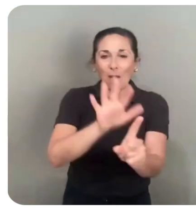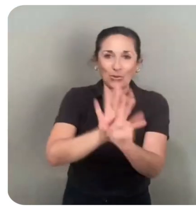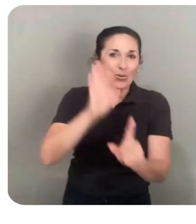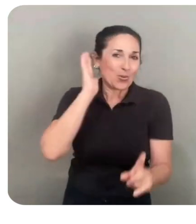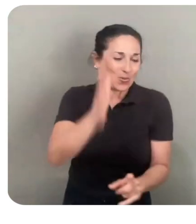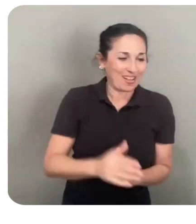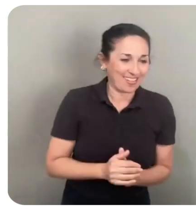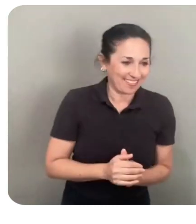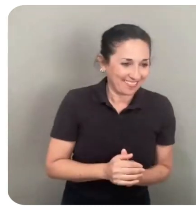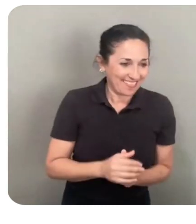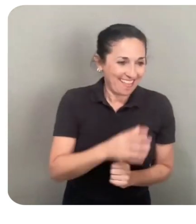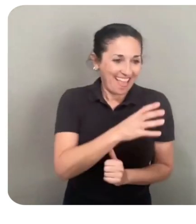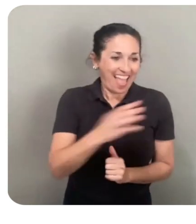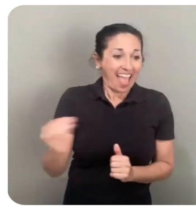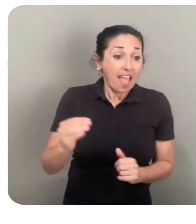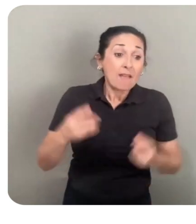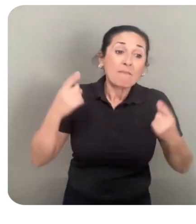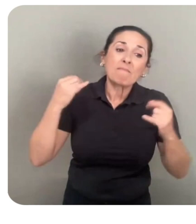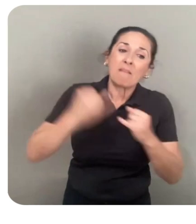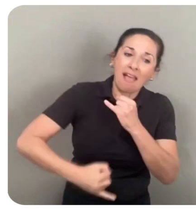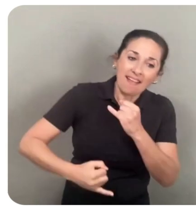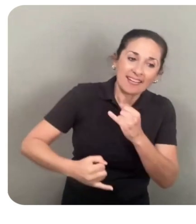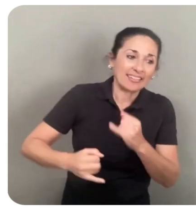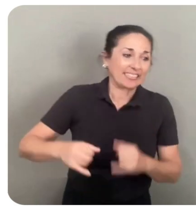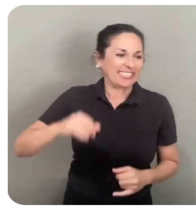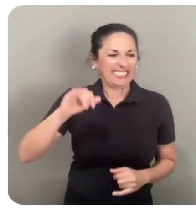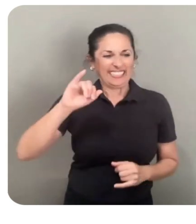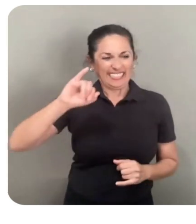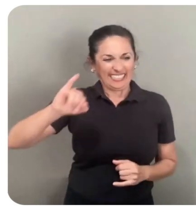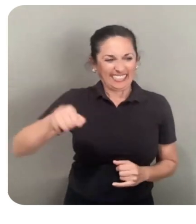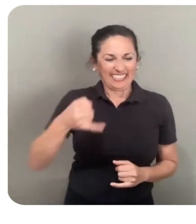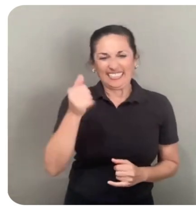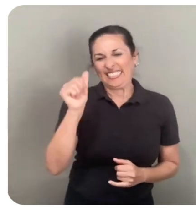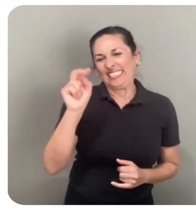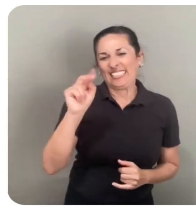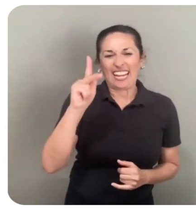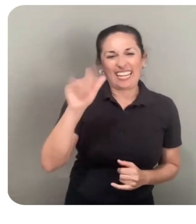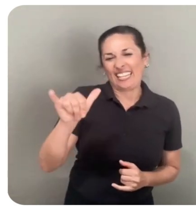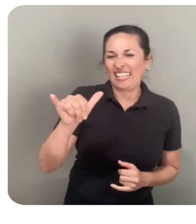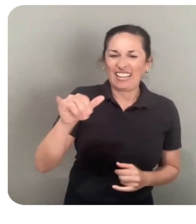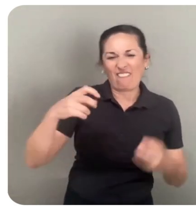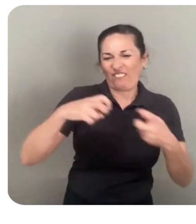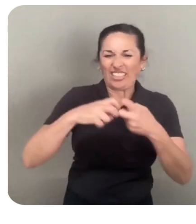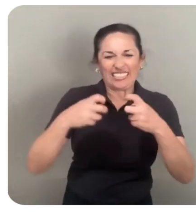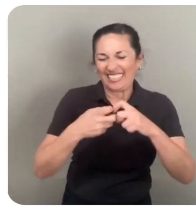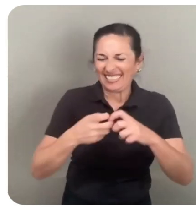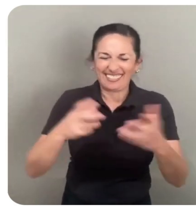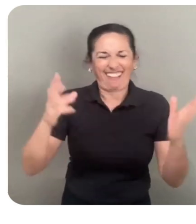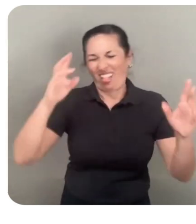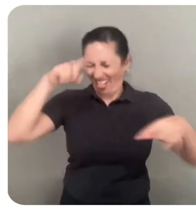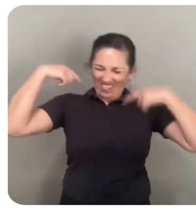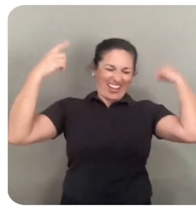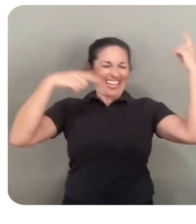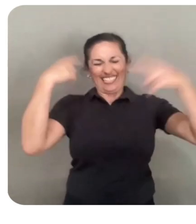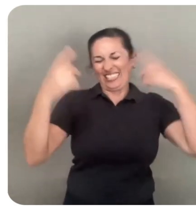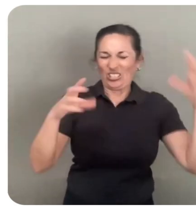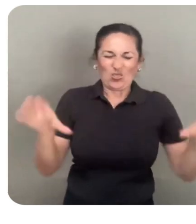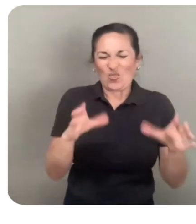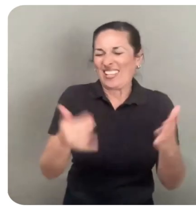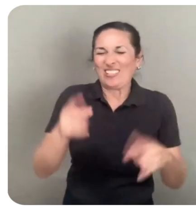And finally, janky physics. It's just fun to go nuts and do the things you can't do in the physical world.